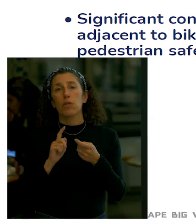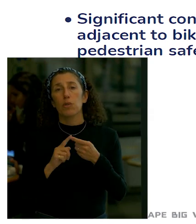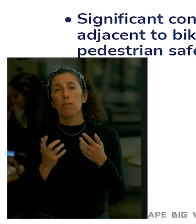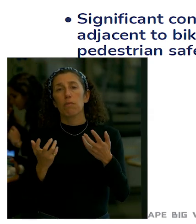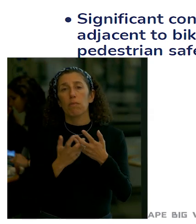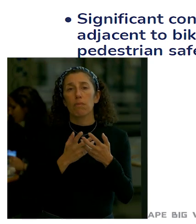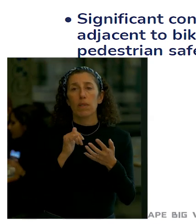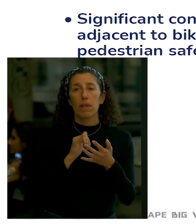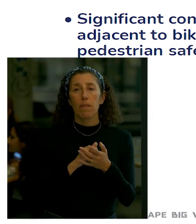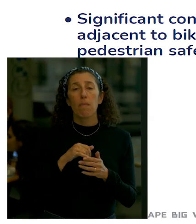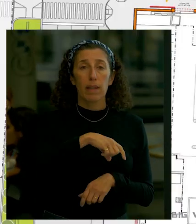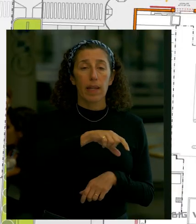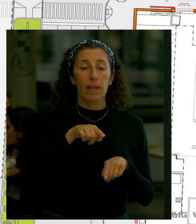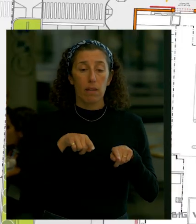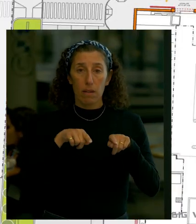about alignment adjacent to the bike lane